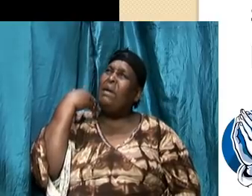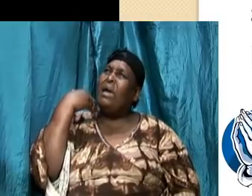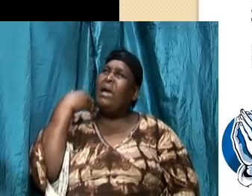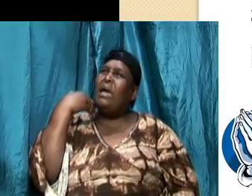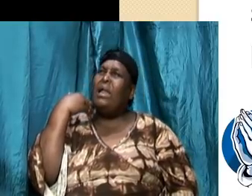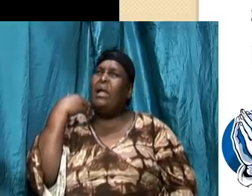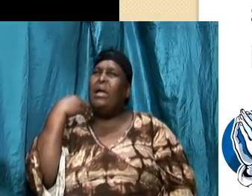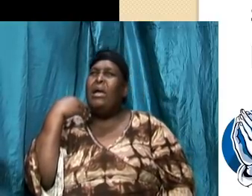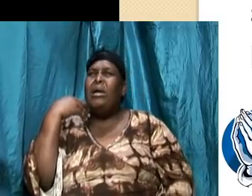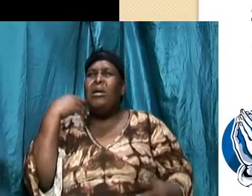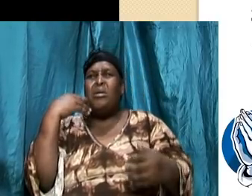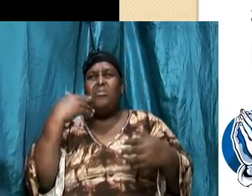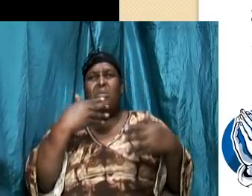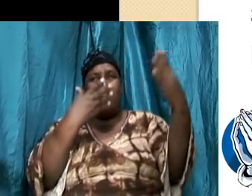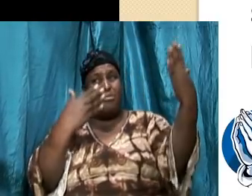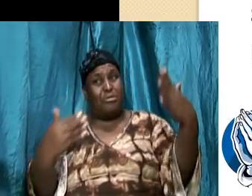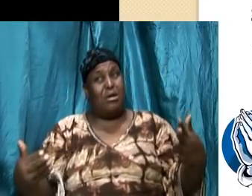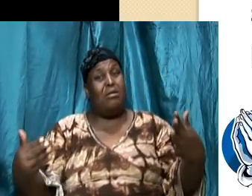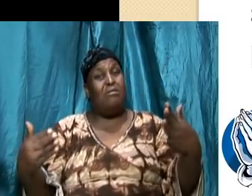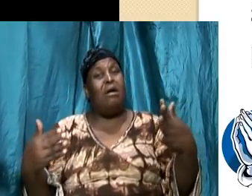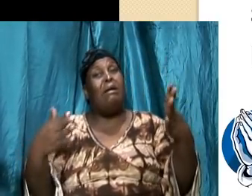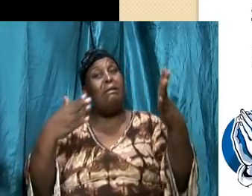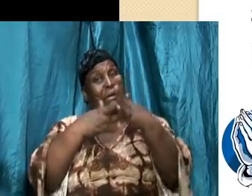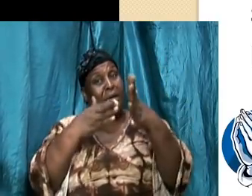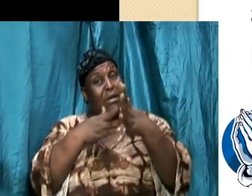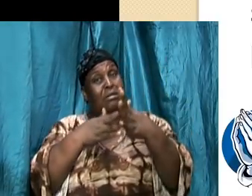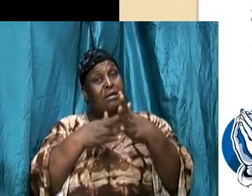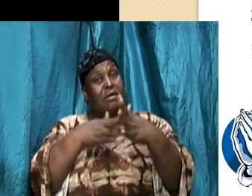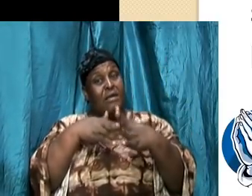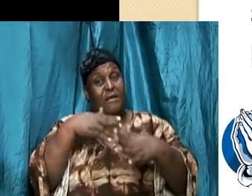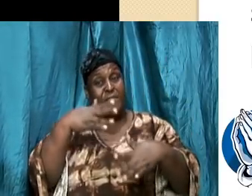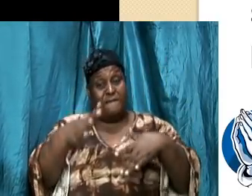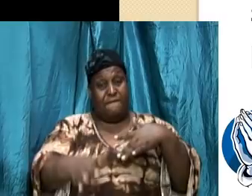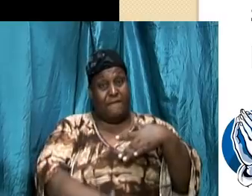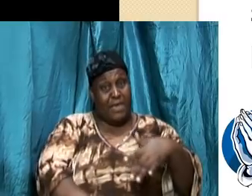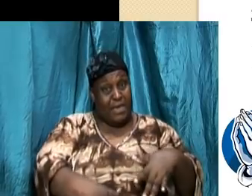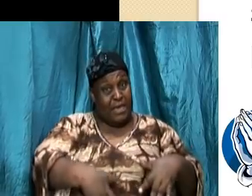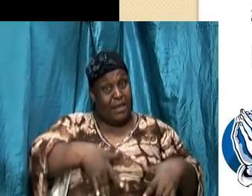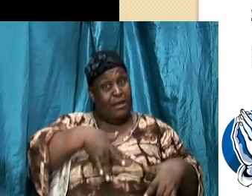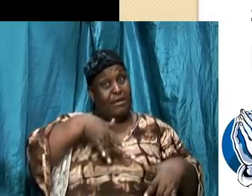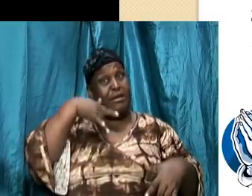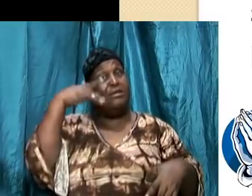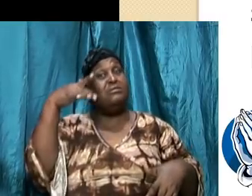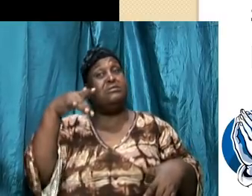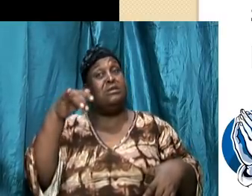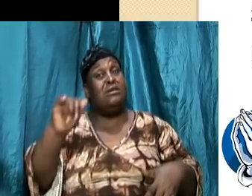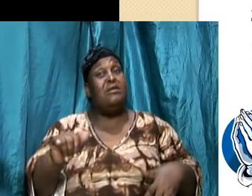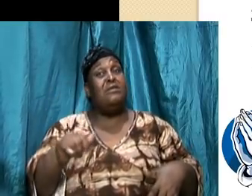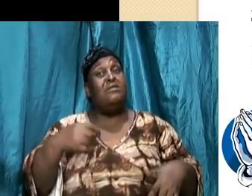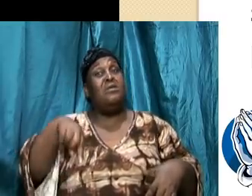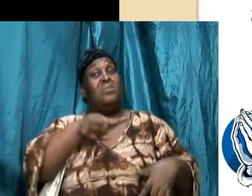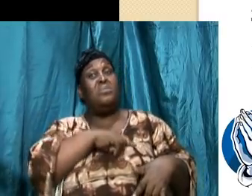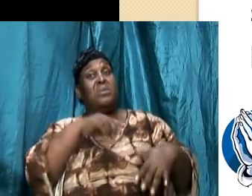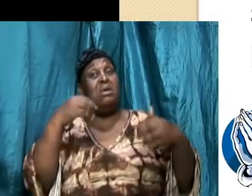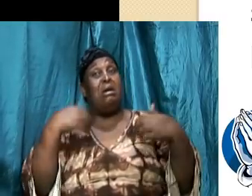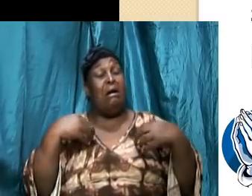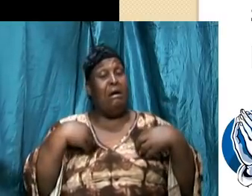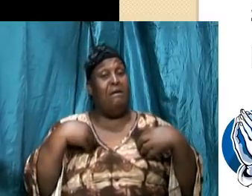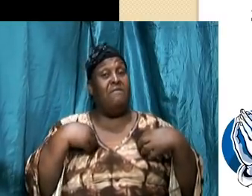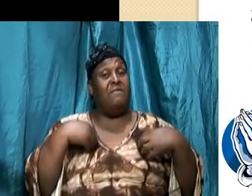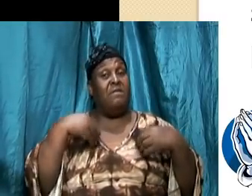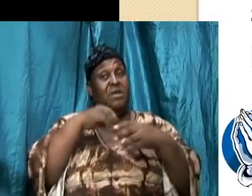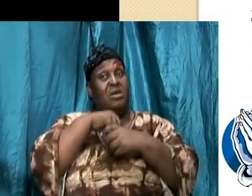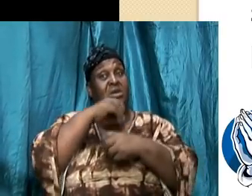all of a sudden we start to struggle with this sexual issue that we had 20 years ago with this